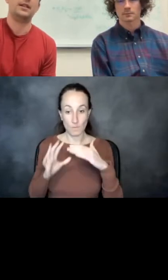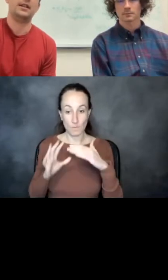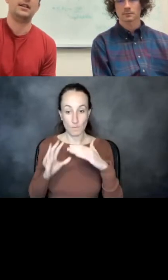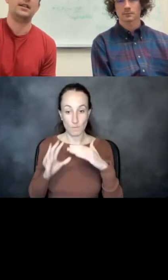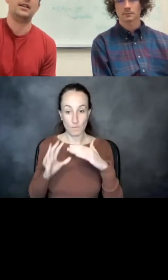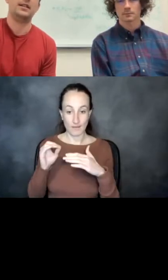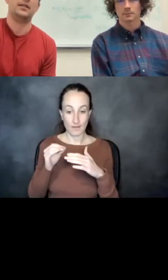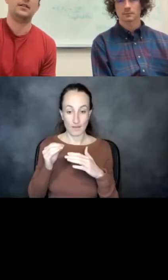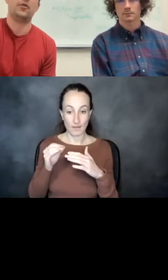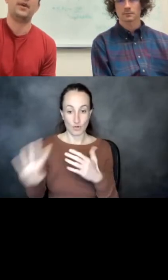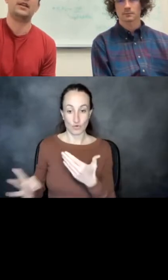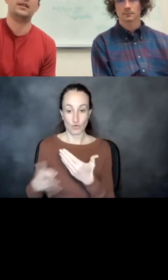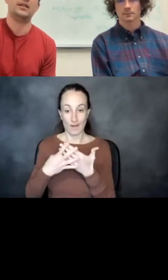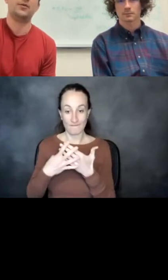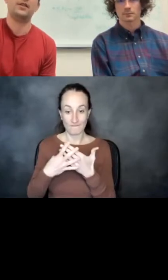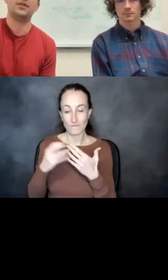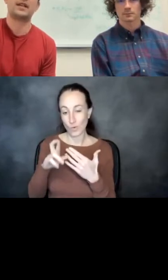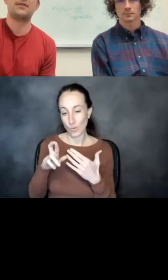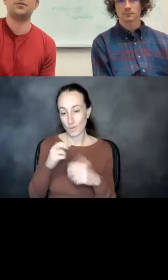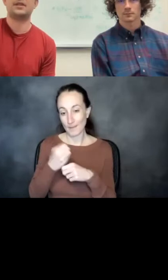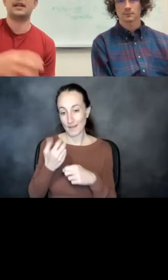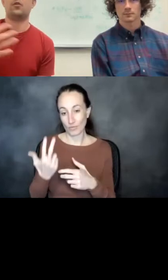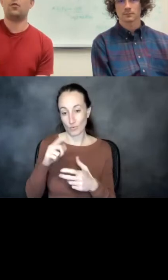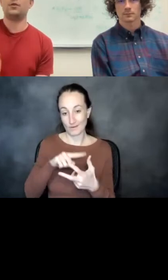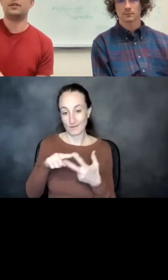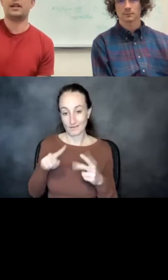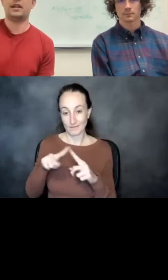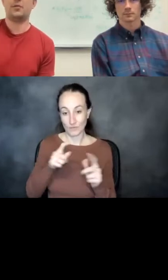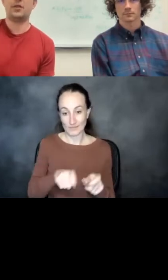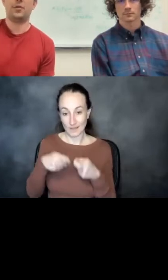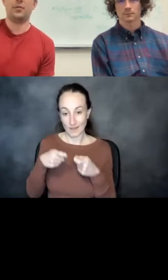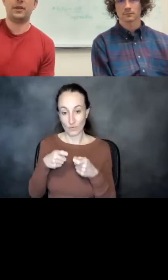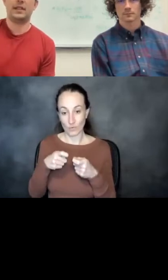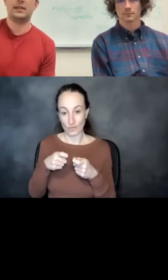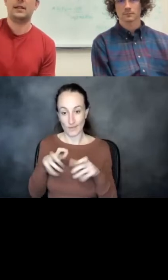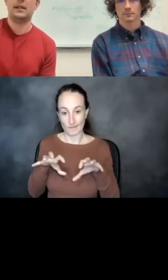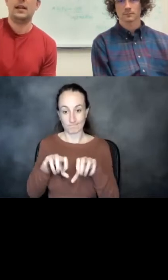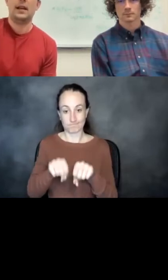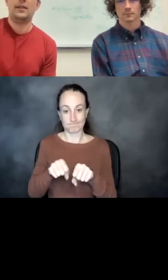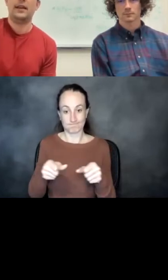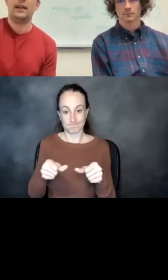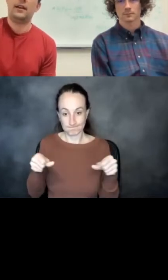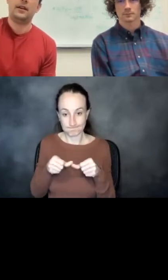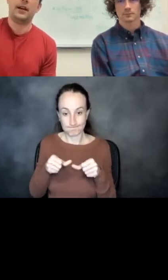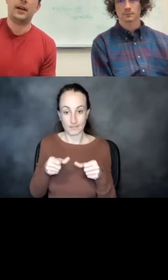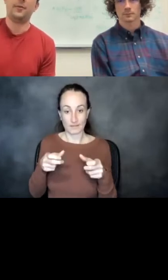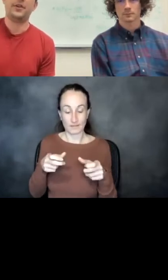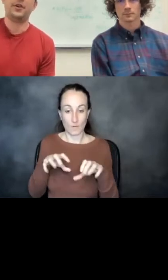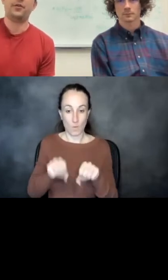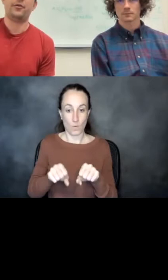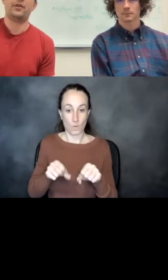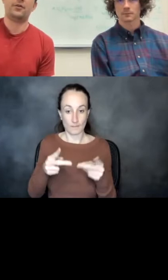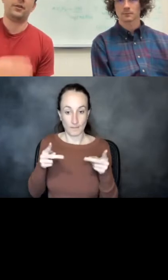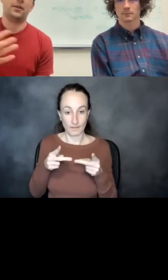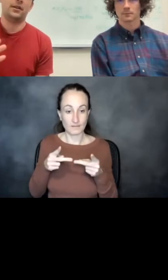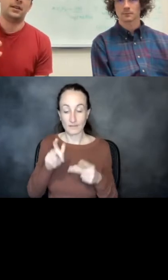grafted into or make these three different scaffolds that hold the epitope in place. And then, you